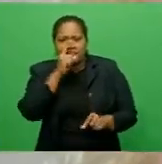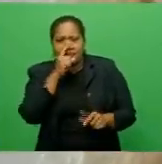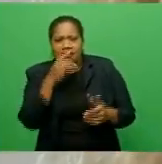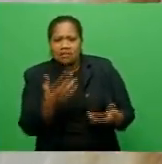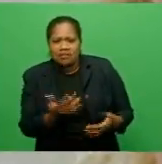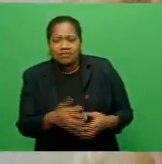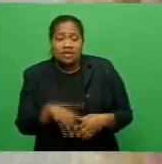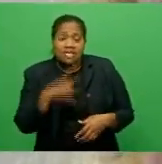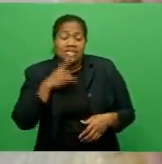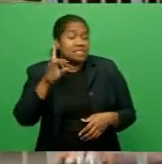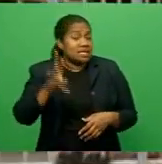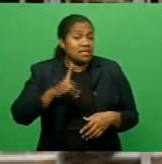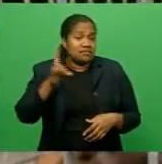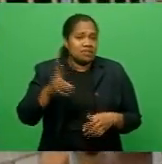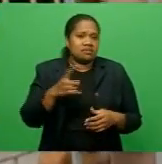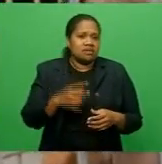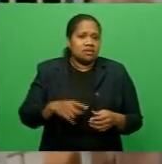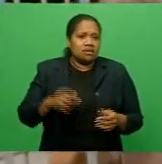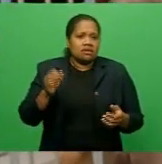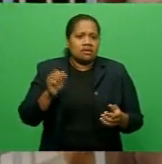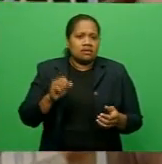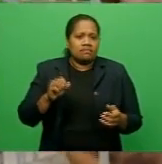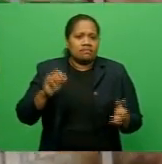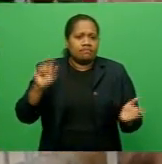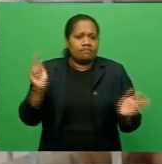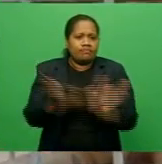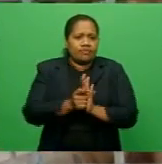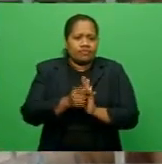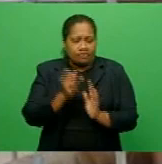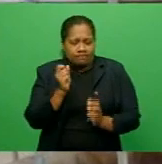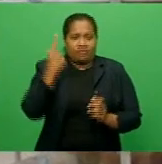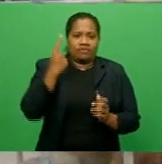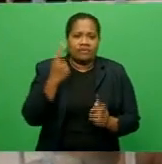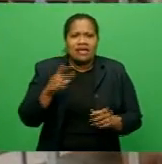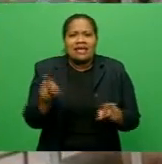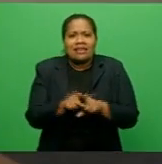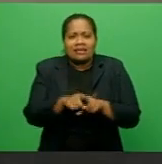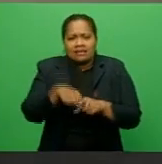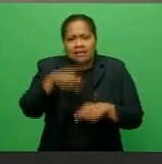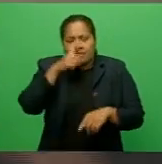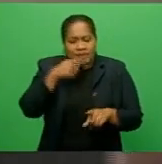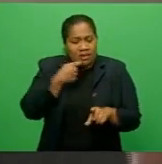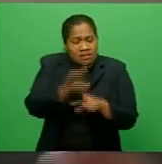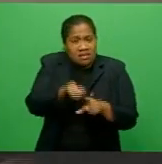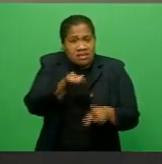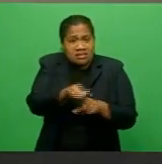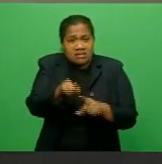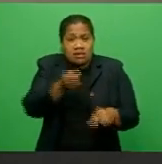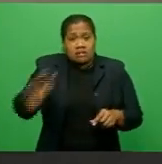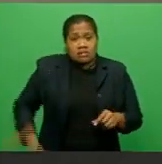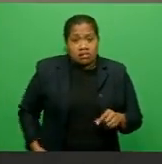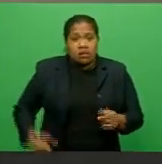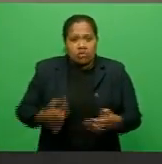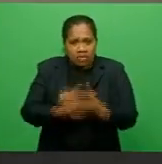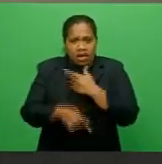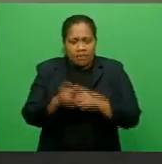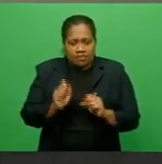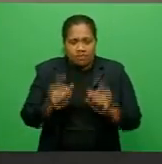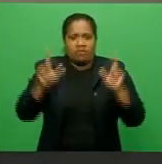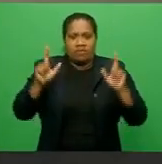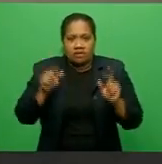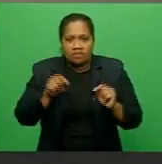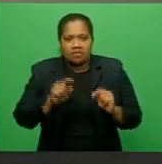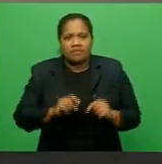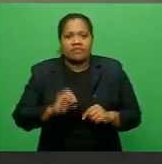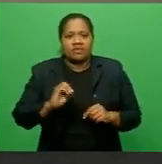animals are easily triggered. People teasing dogs sets that up. So one person, might be